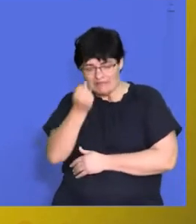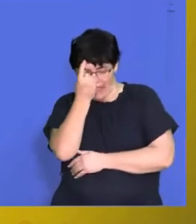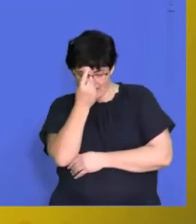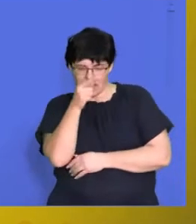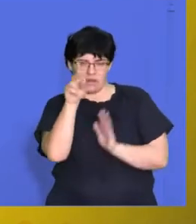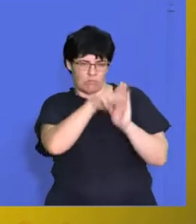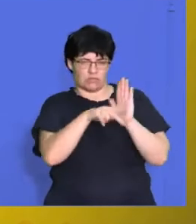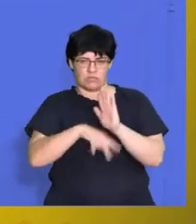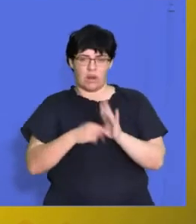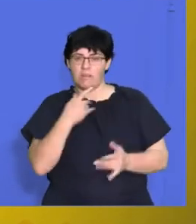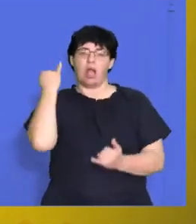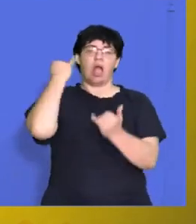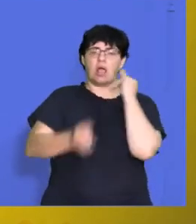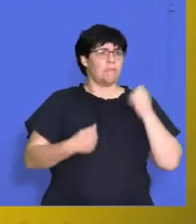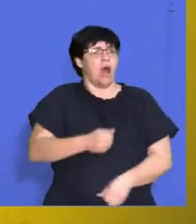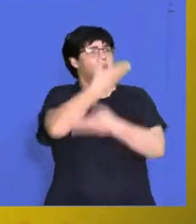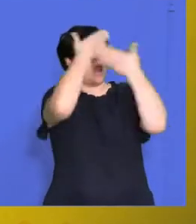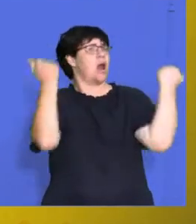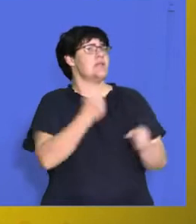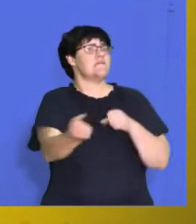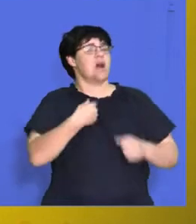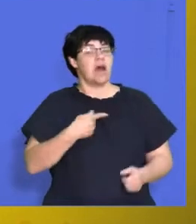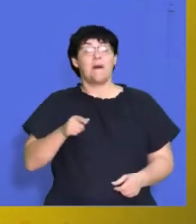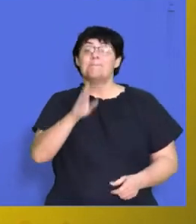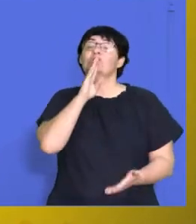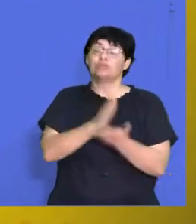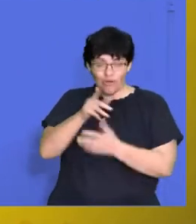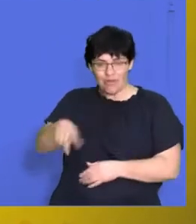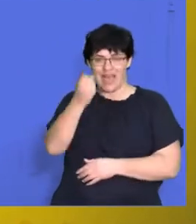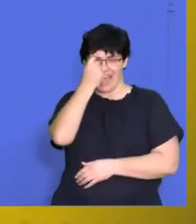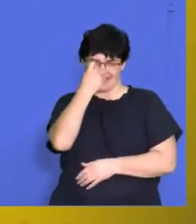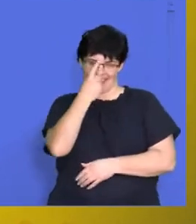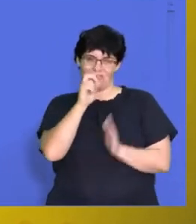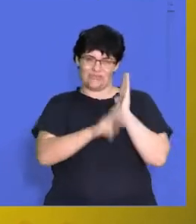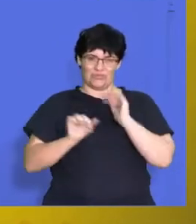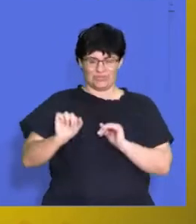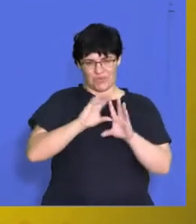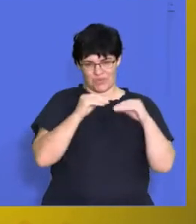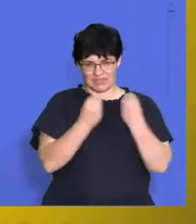they don't do anything that is against the ethics of the organization.